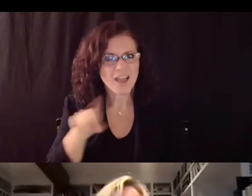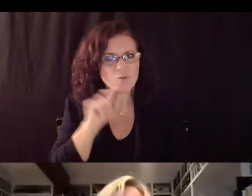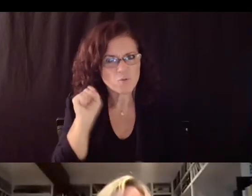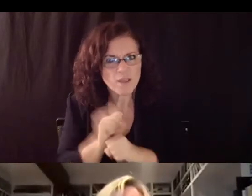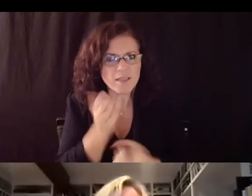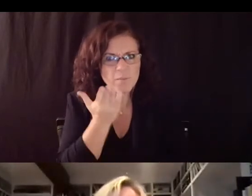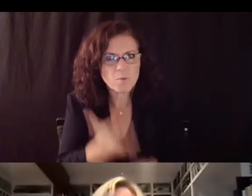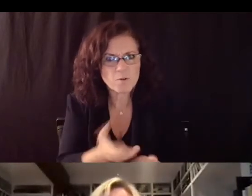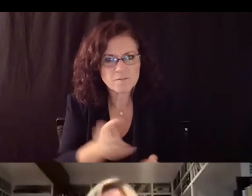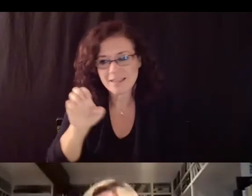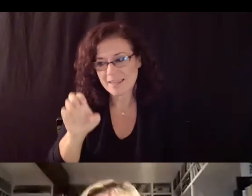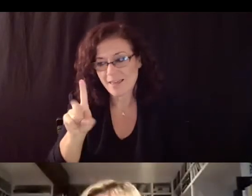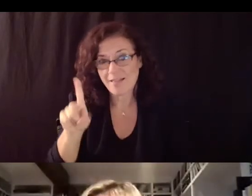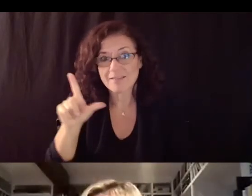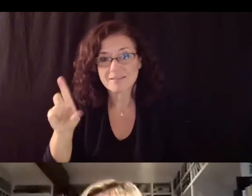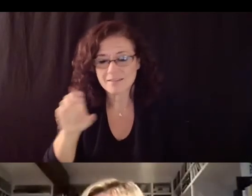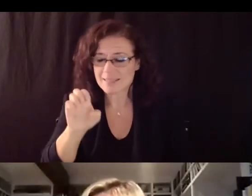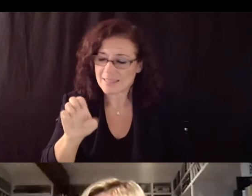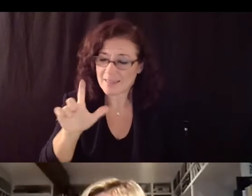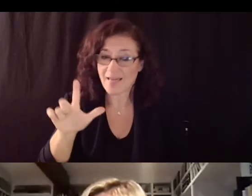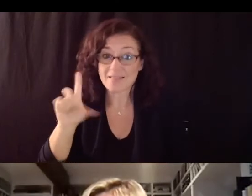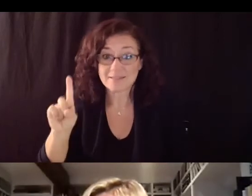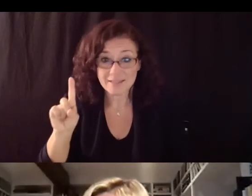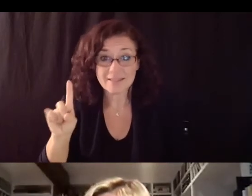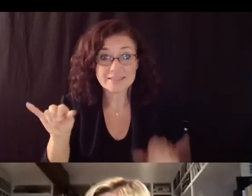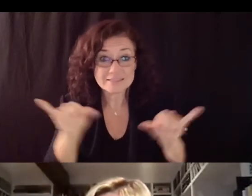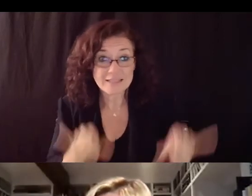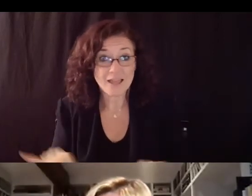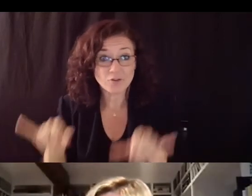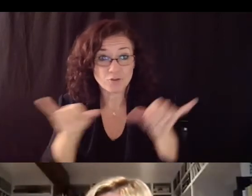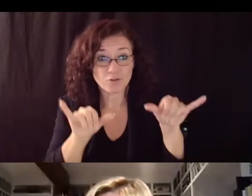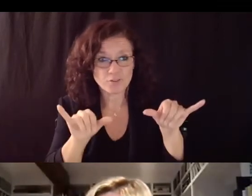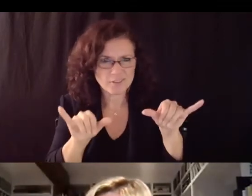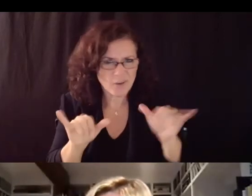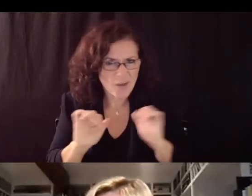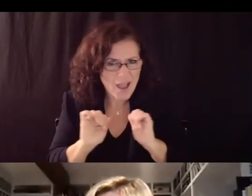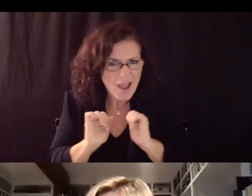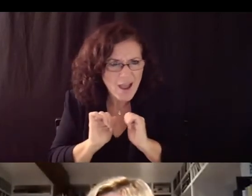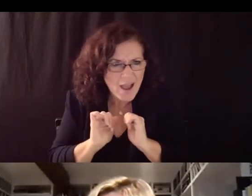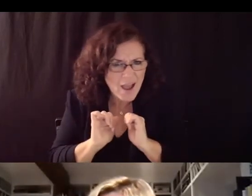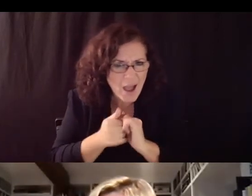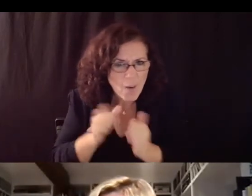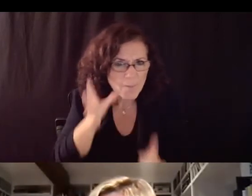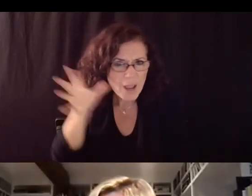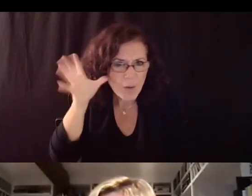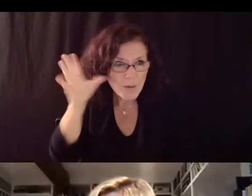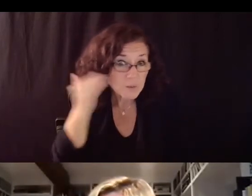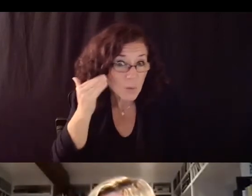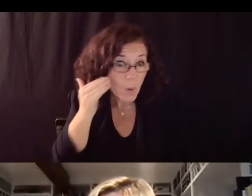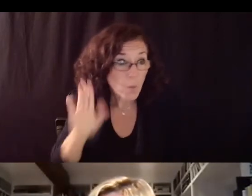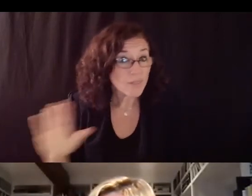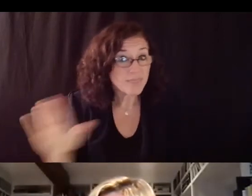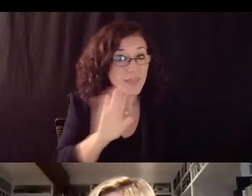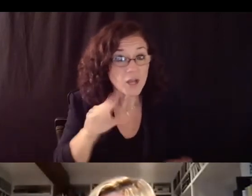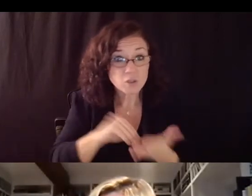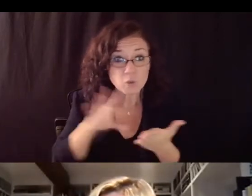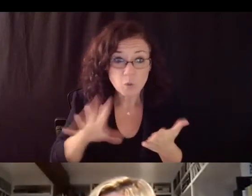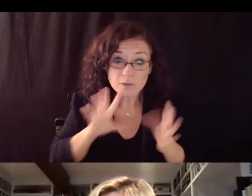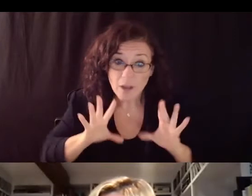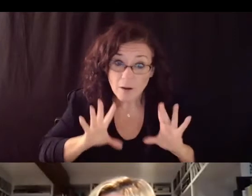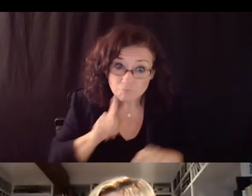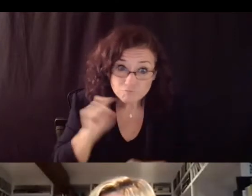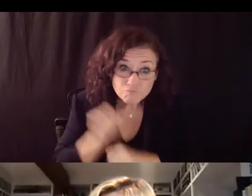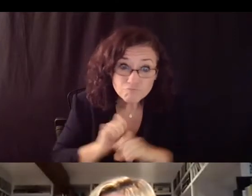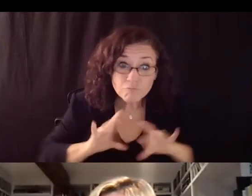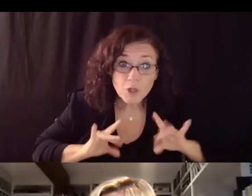parents of english learners know what kind of progress our children are making towards english language proficiency if our standard doesn't